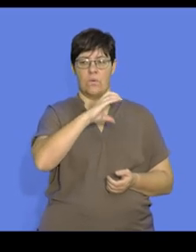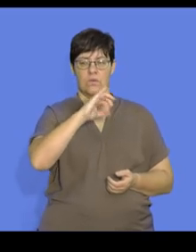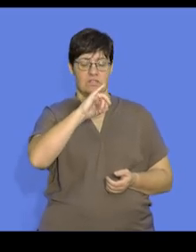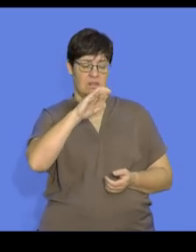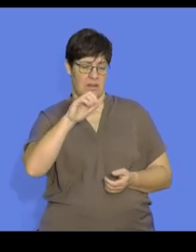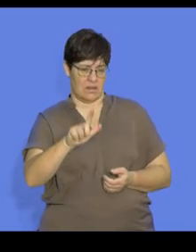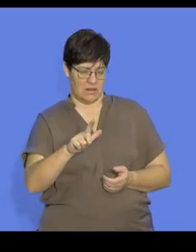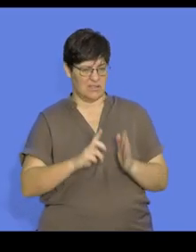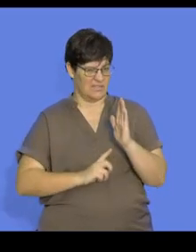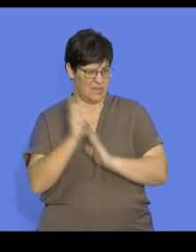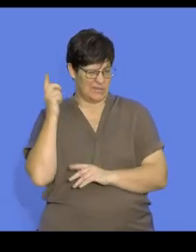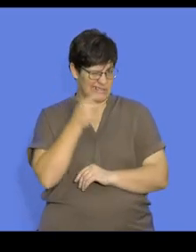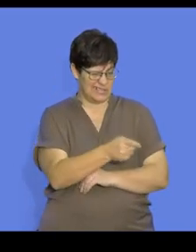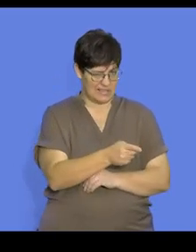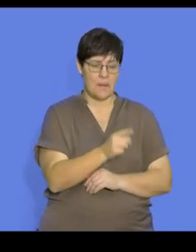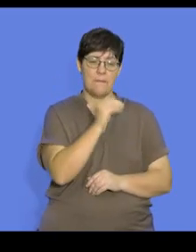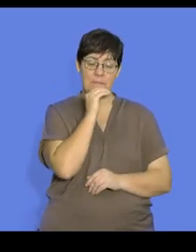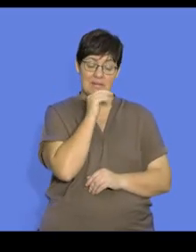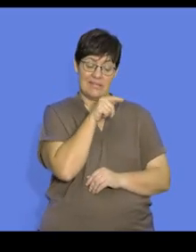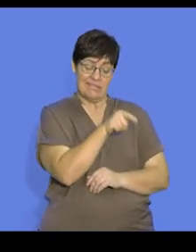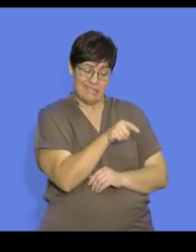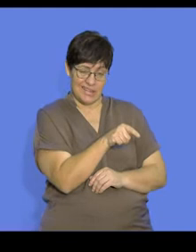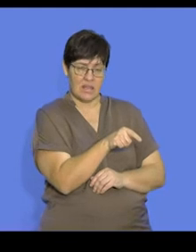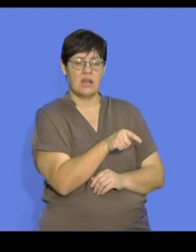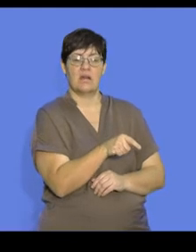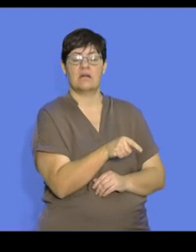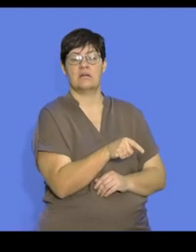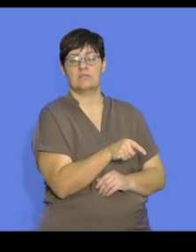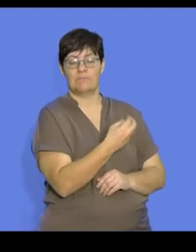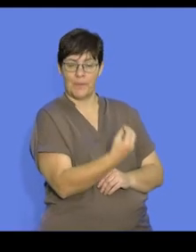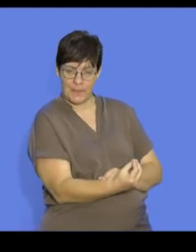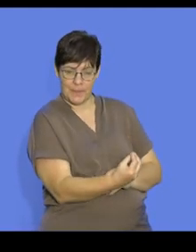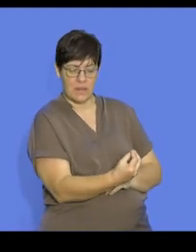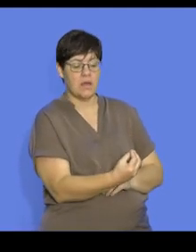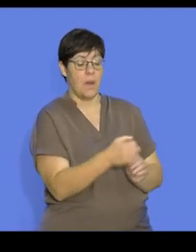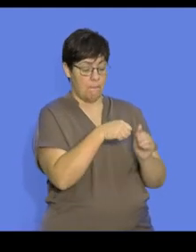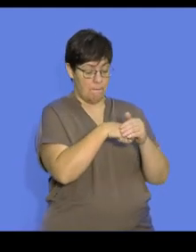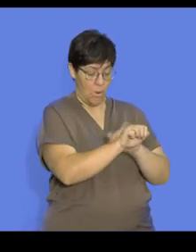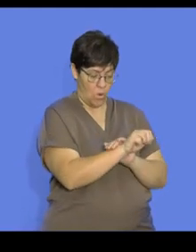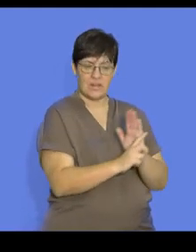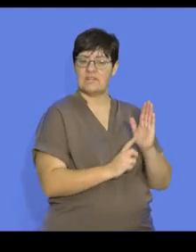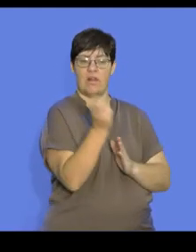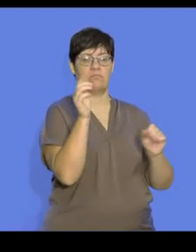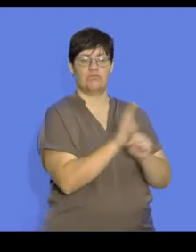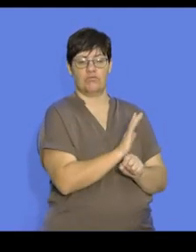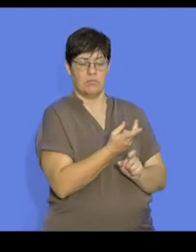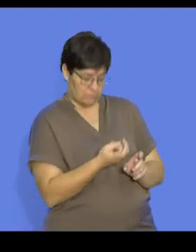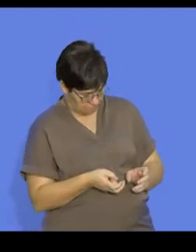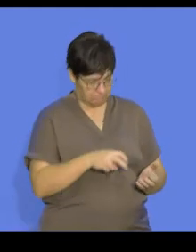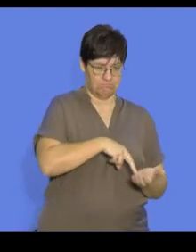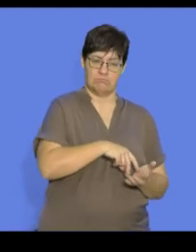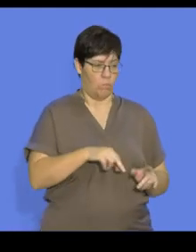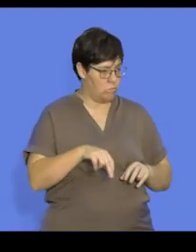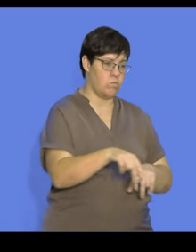So precocial development refers to species where the young are fully developed and immediately mobile